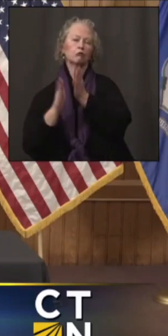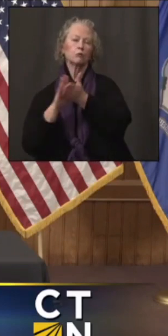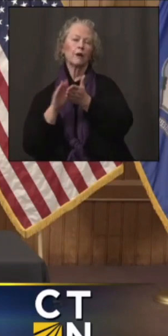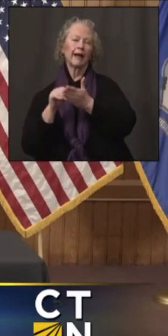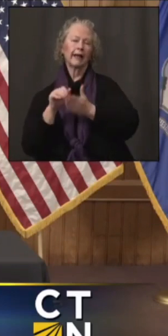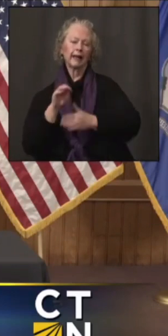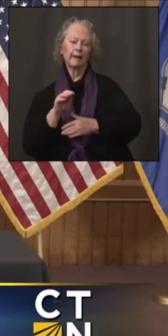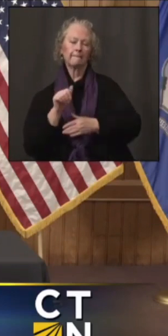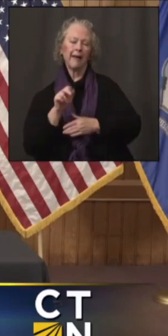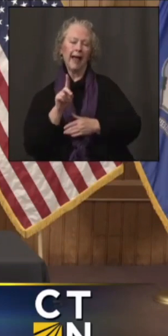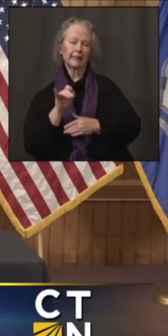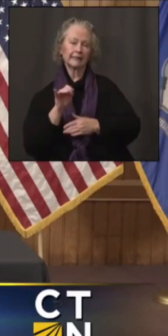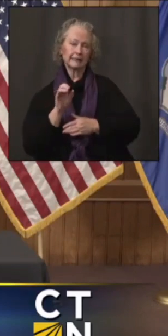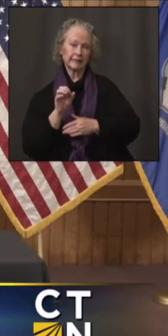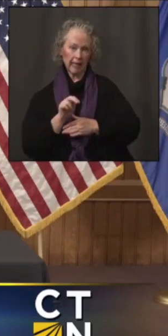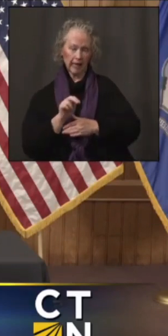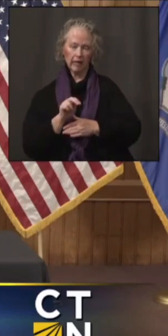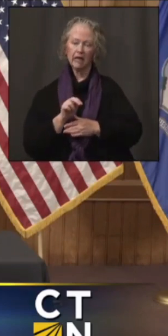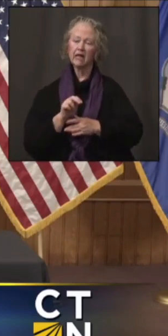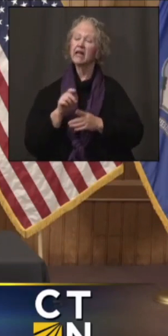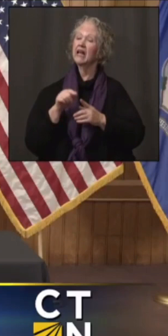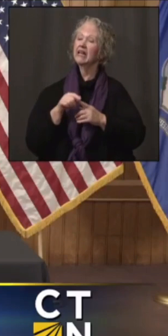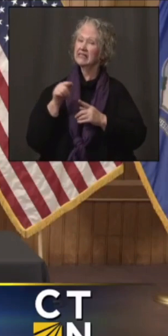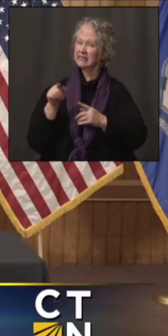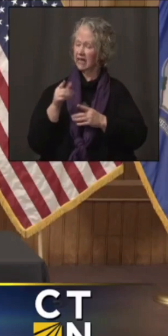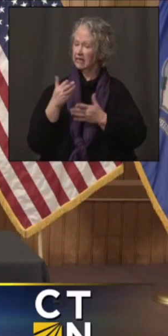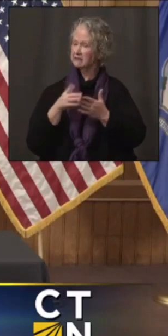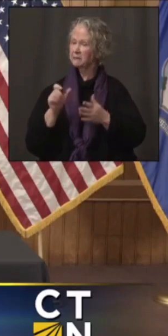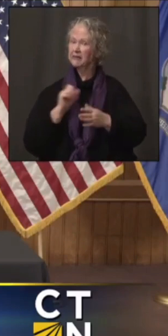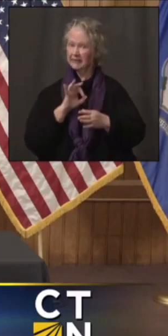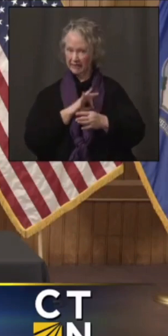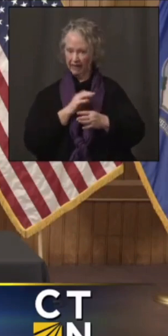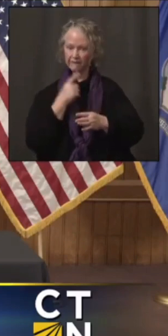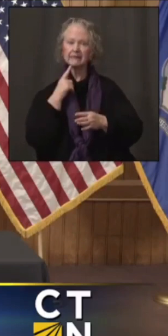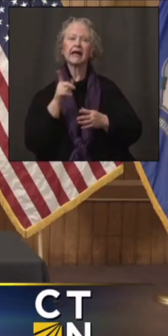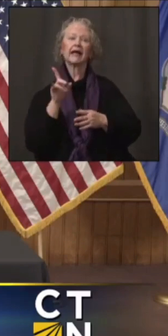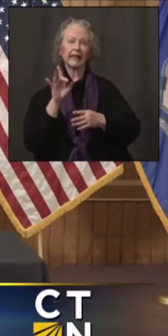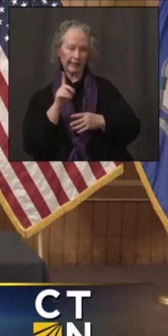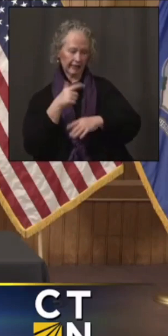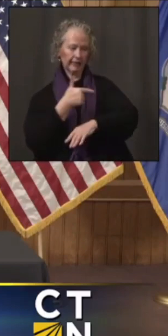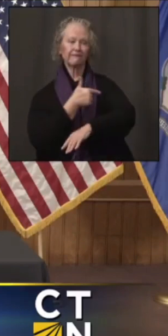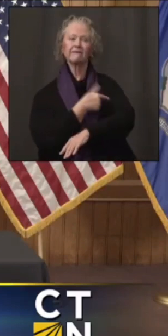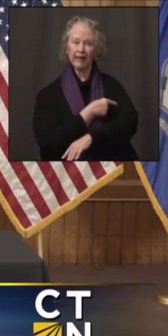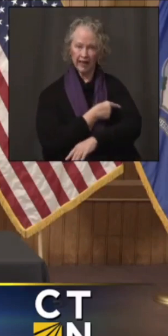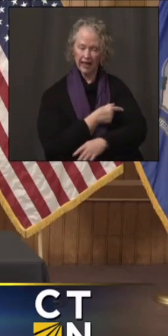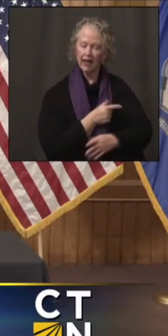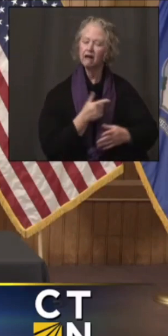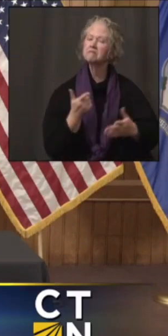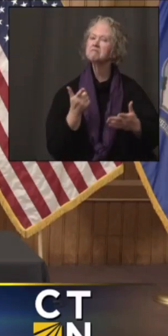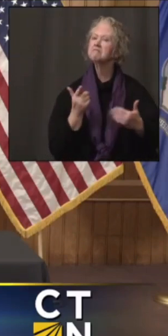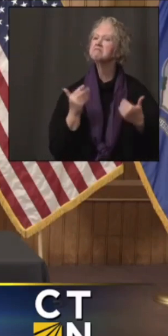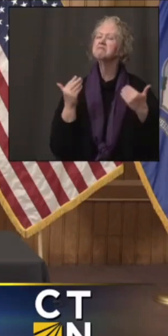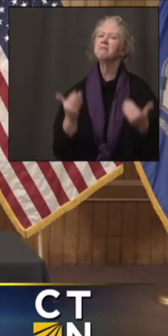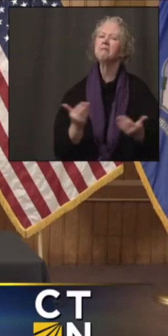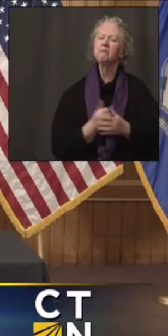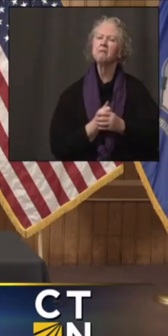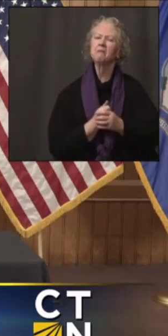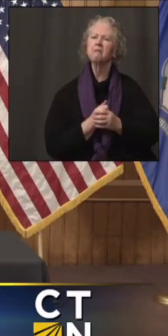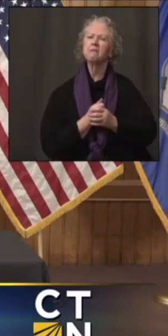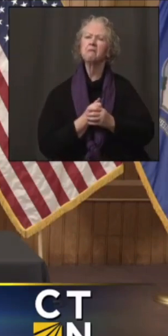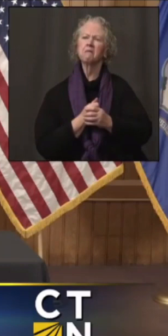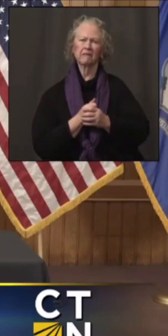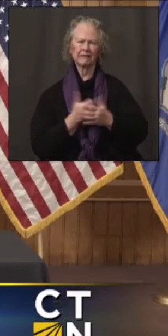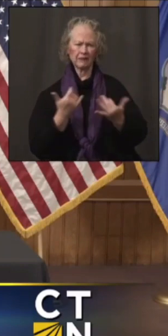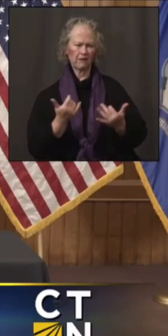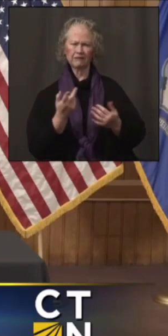some staff members were notified they could receive the COVID vaccine and some actually went ahead and did. That's now two private